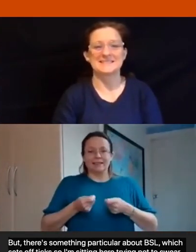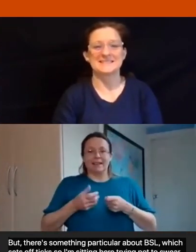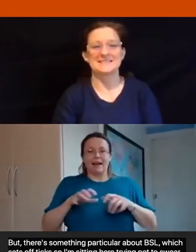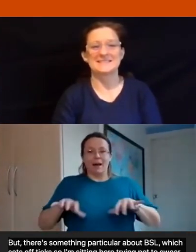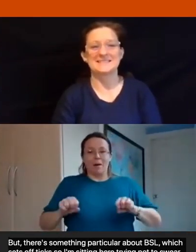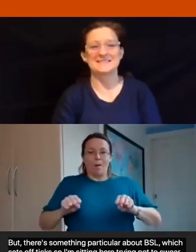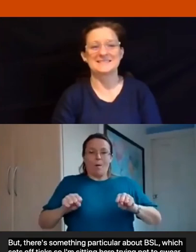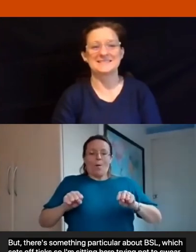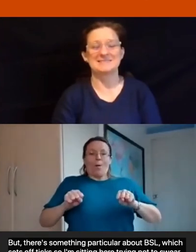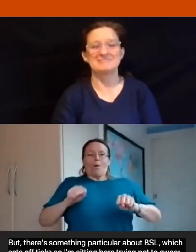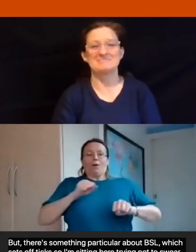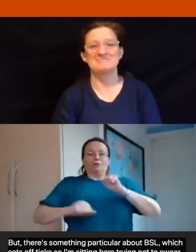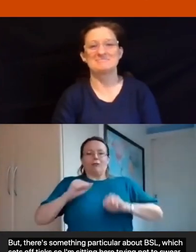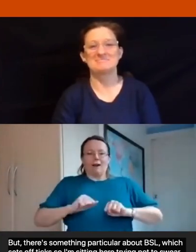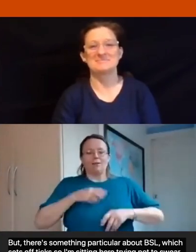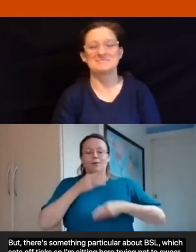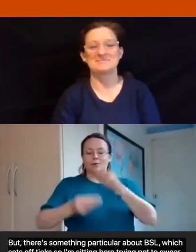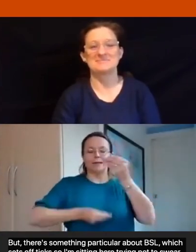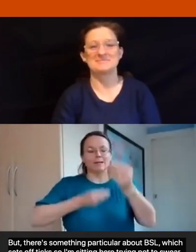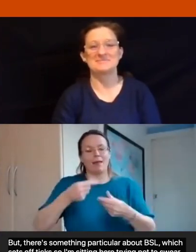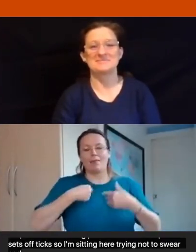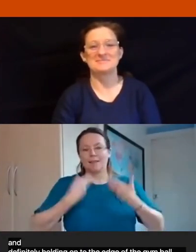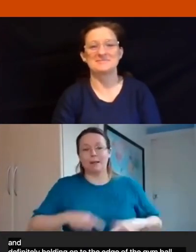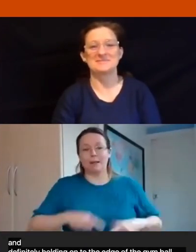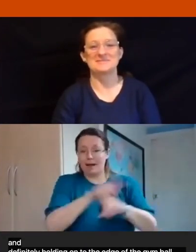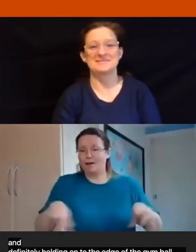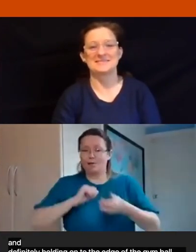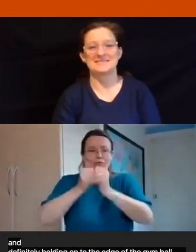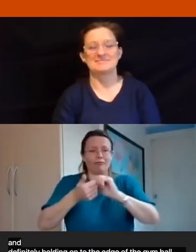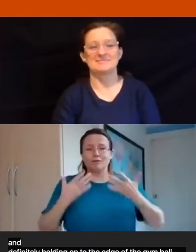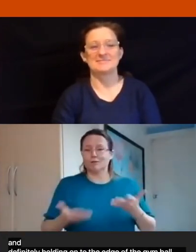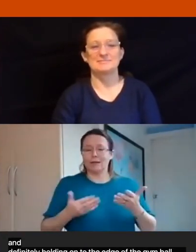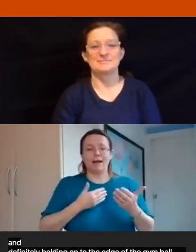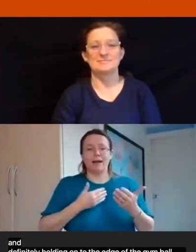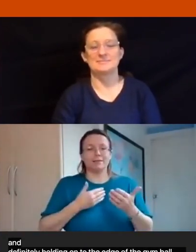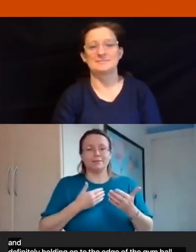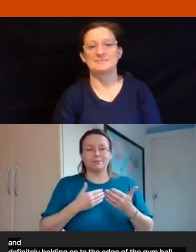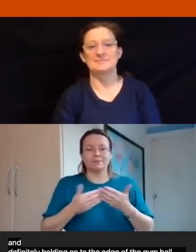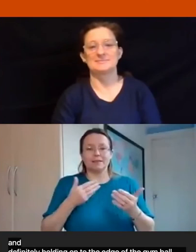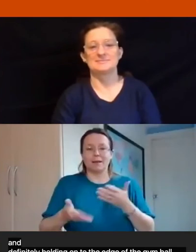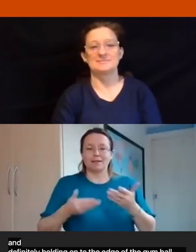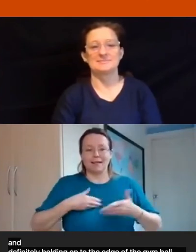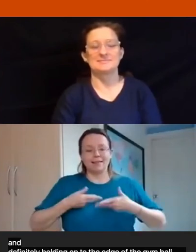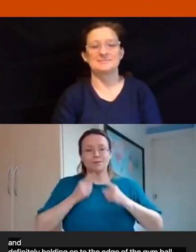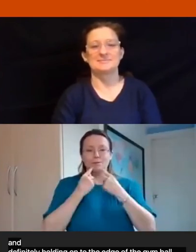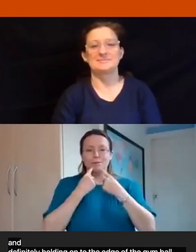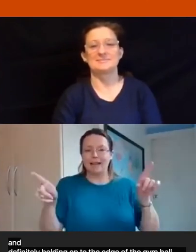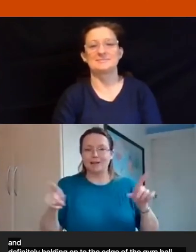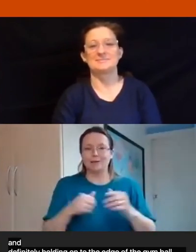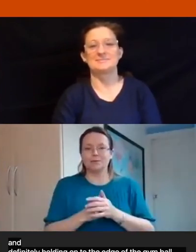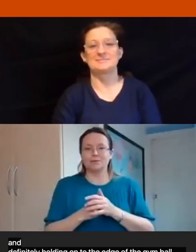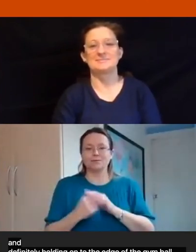ball and the edge of the desk but um this is i'm among friends here today and so i'm going to share and that i'll have to let